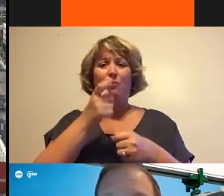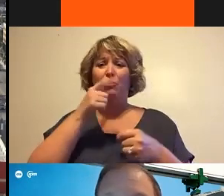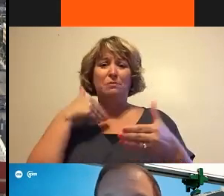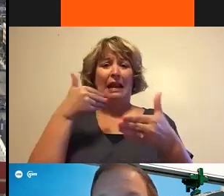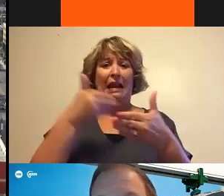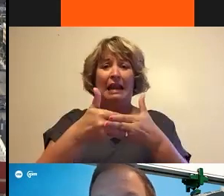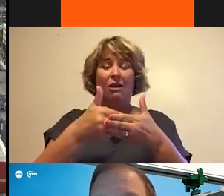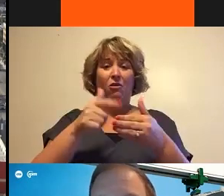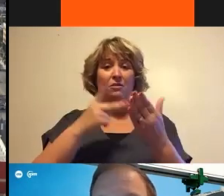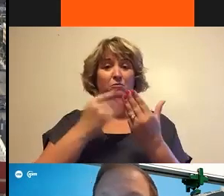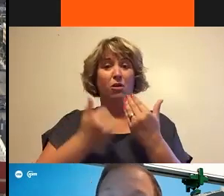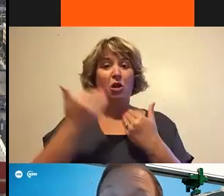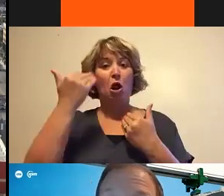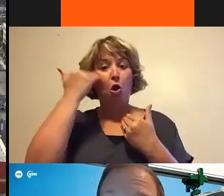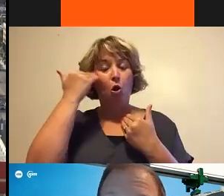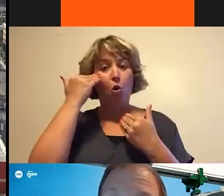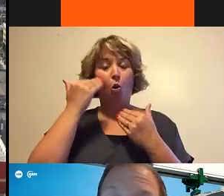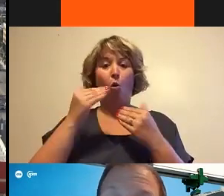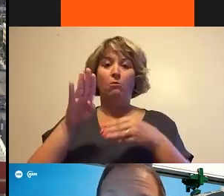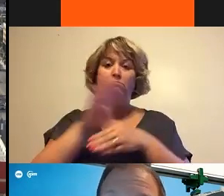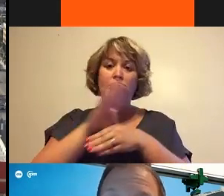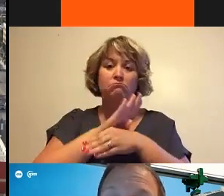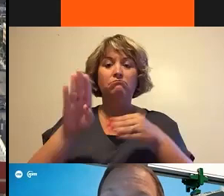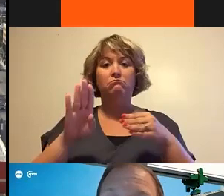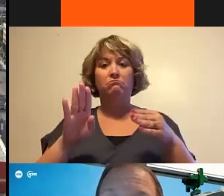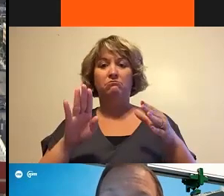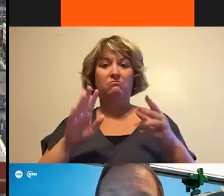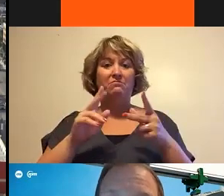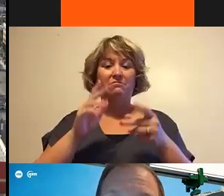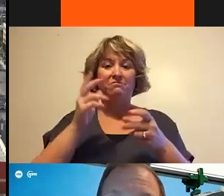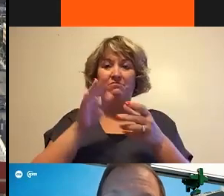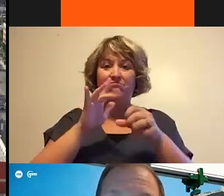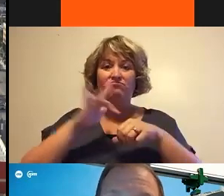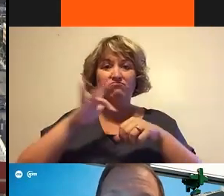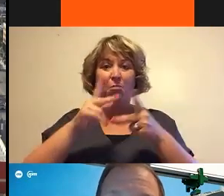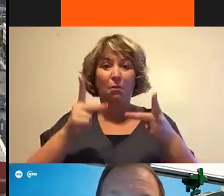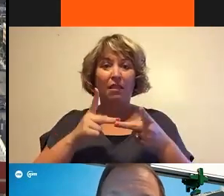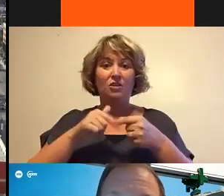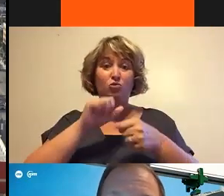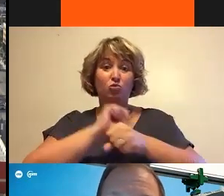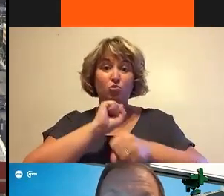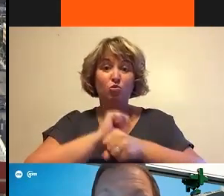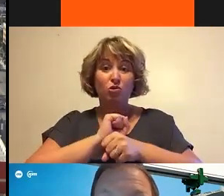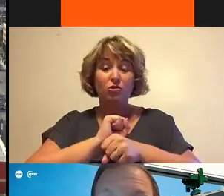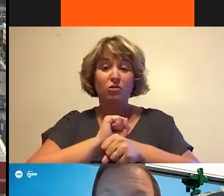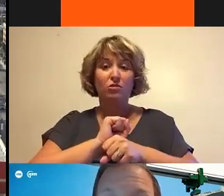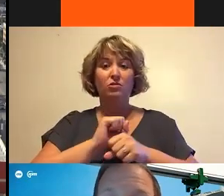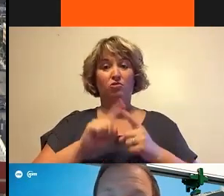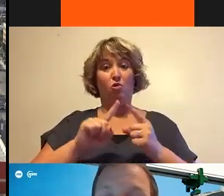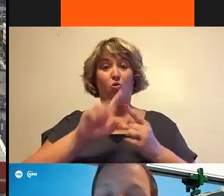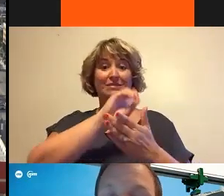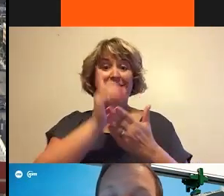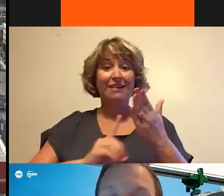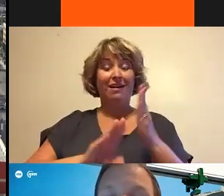dense and how how much – how little real estate there really is to work. So by developing a piece of equipment – designing a piece of